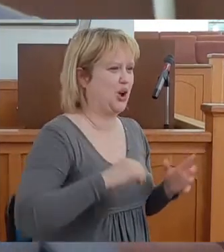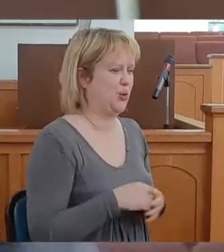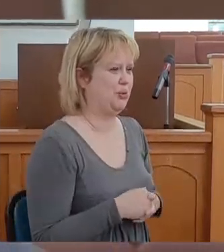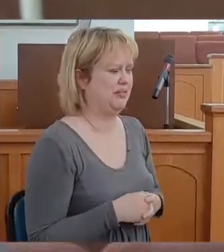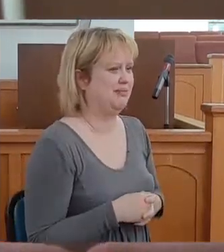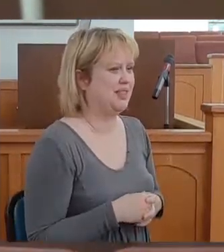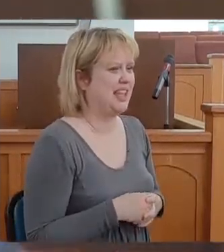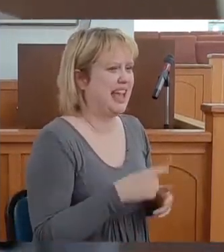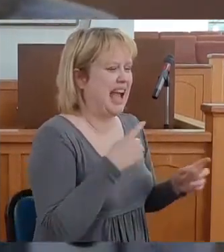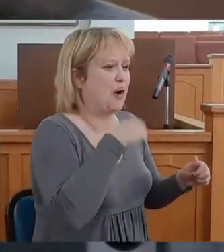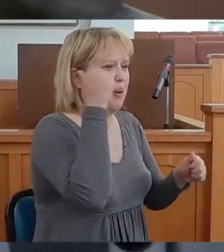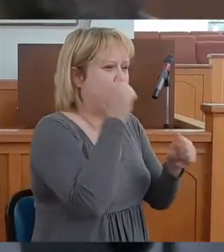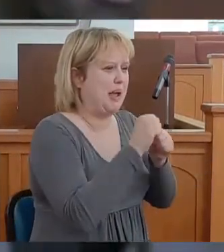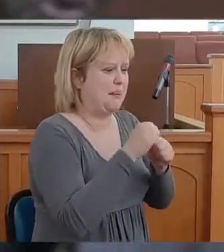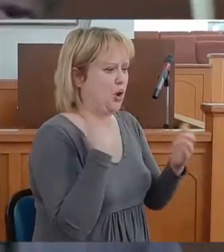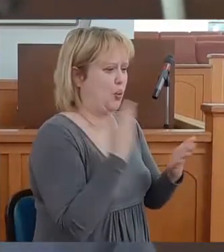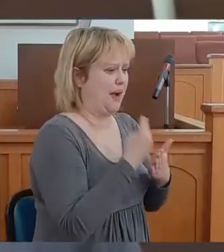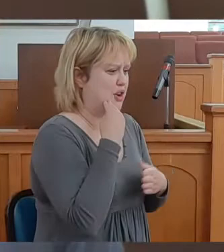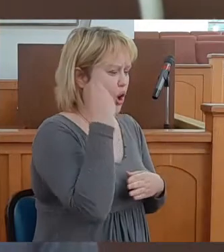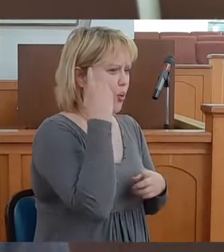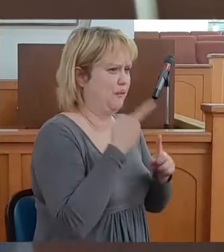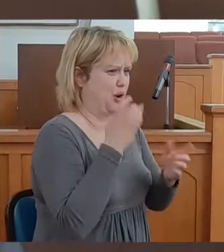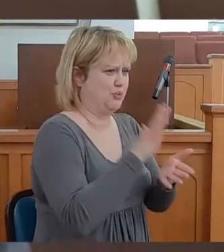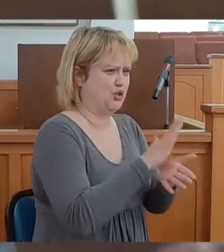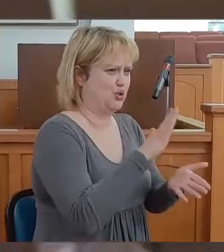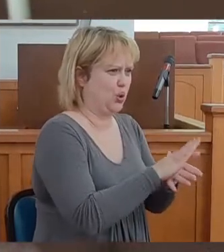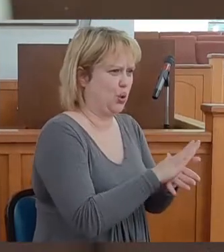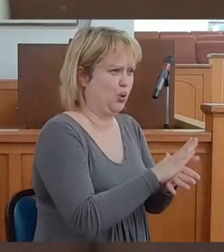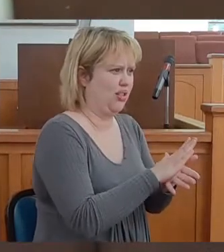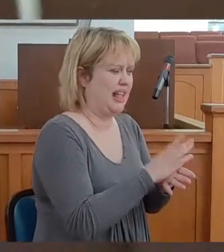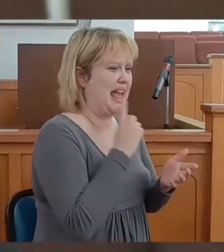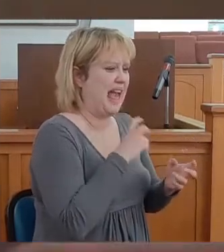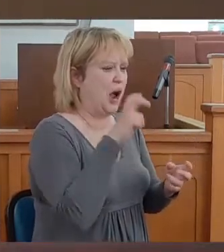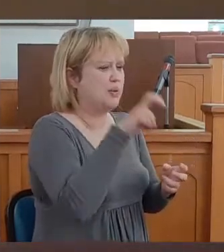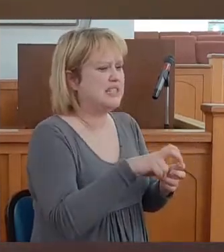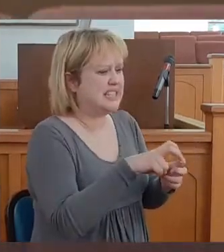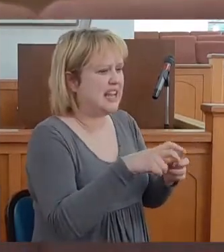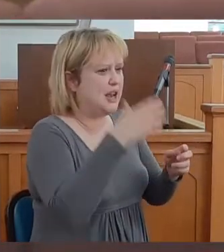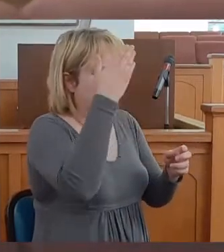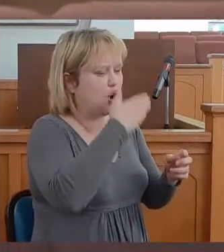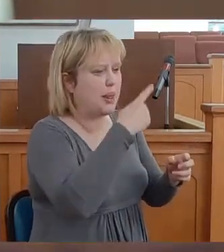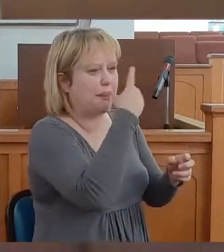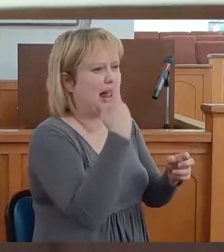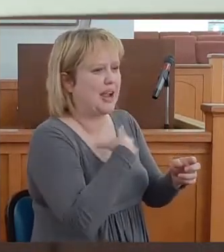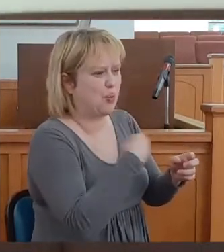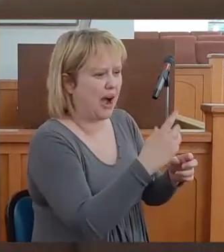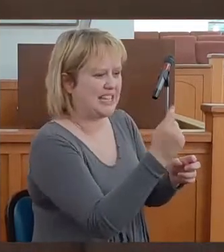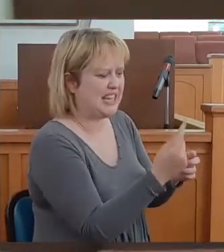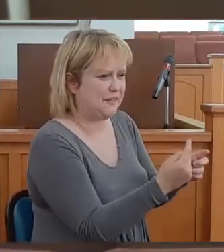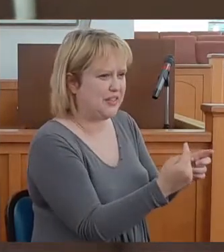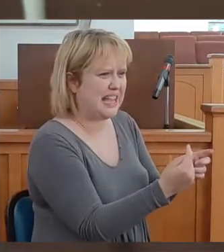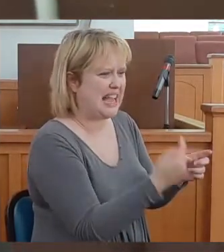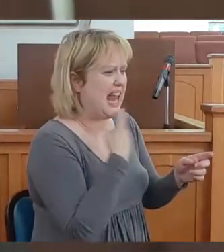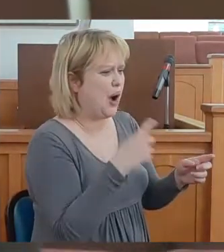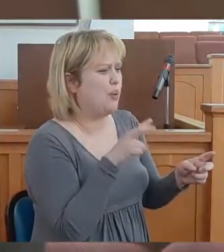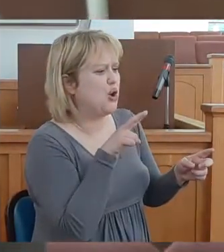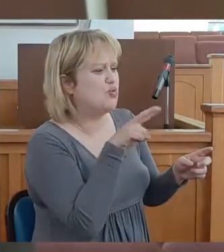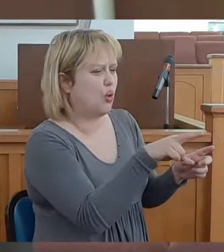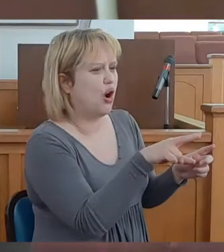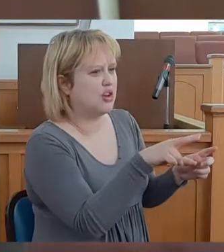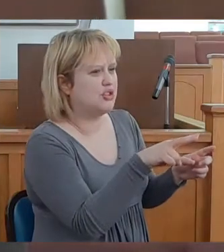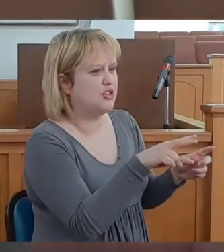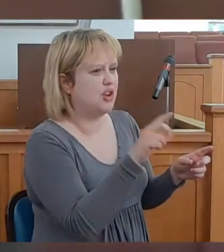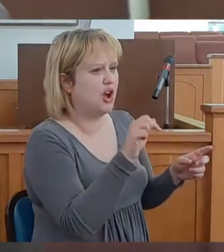I remember coming home from school and I sit in front of that black and white TV and I would watch